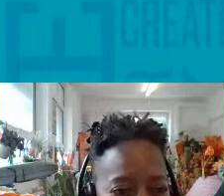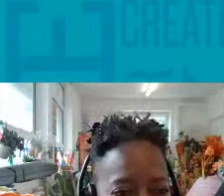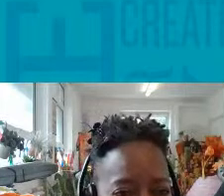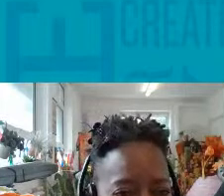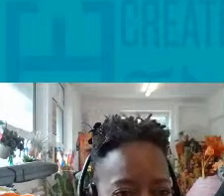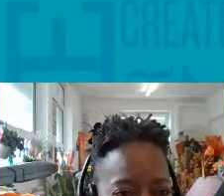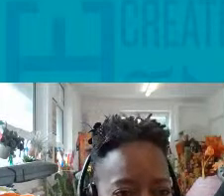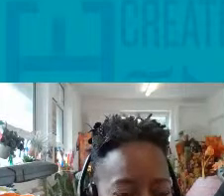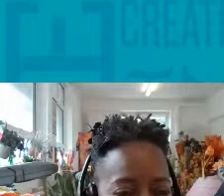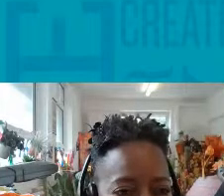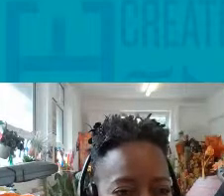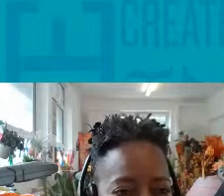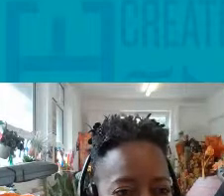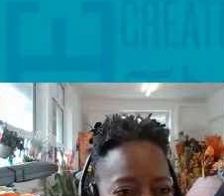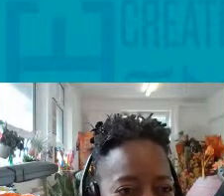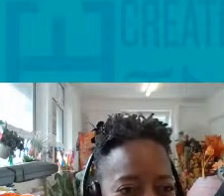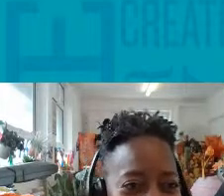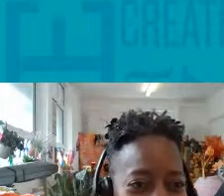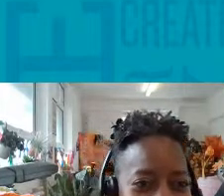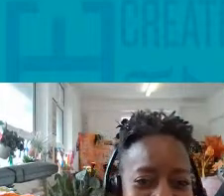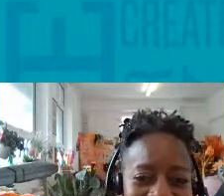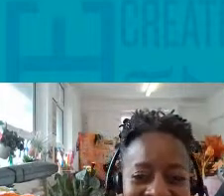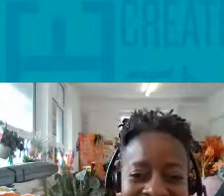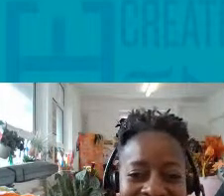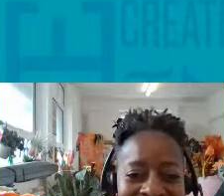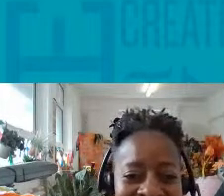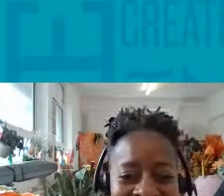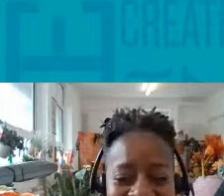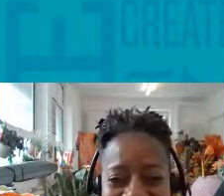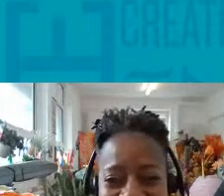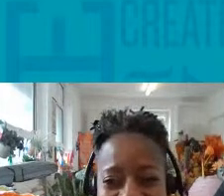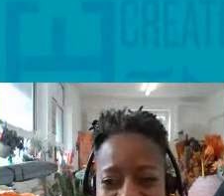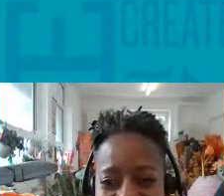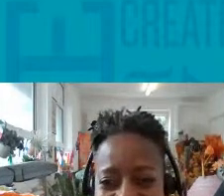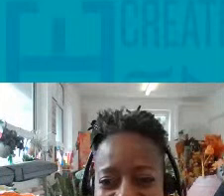favourite ones are and why. I'd be really interested to know.